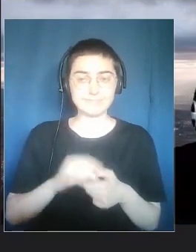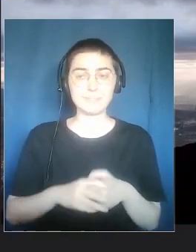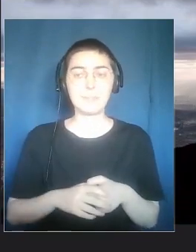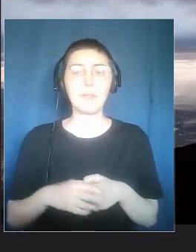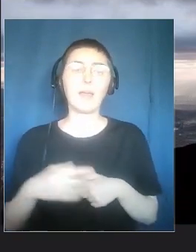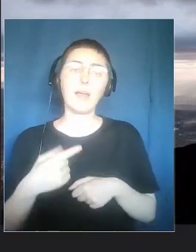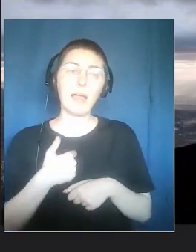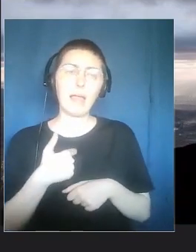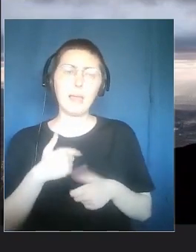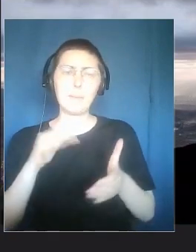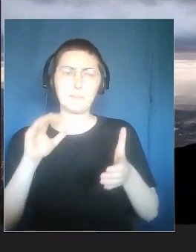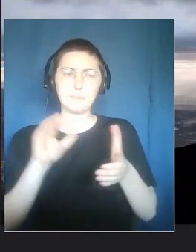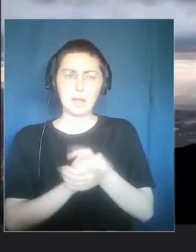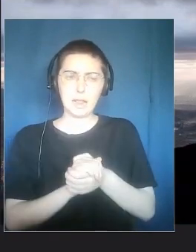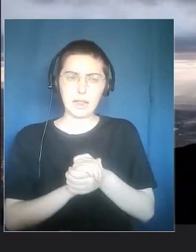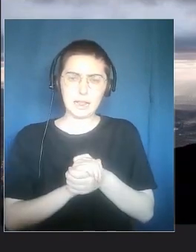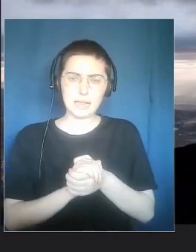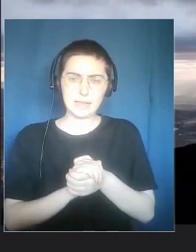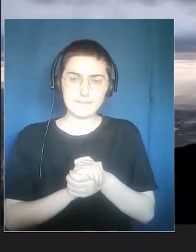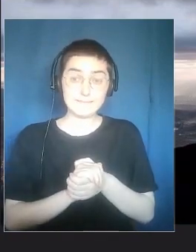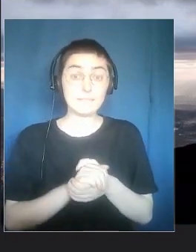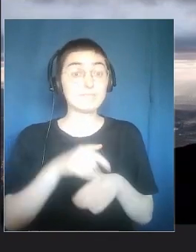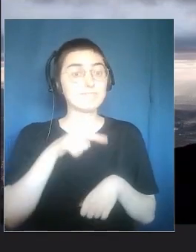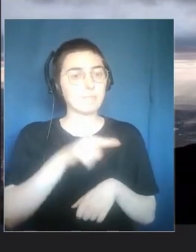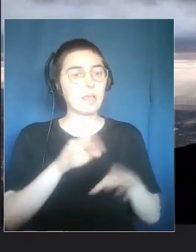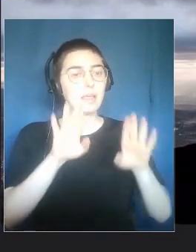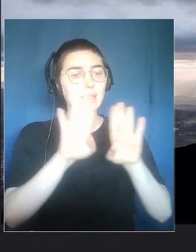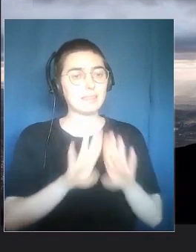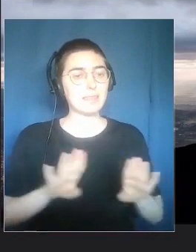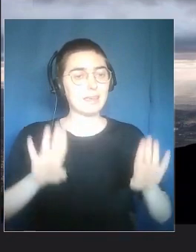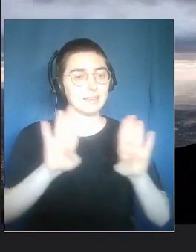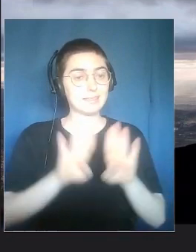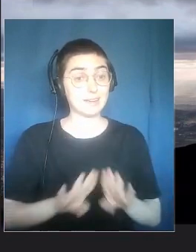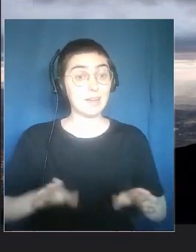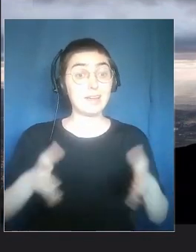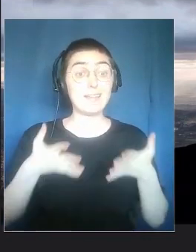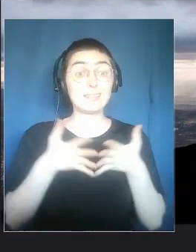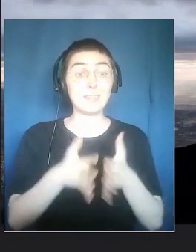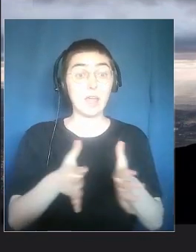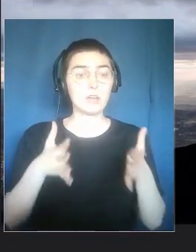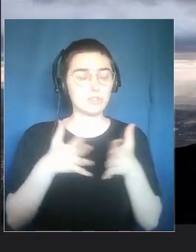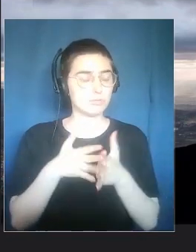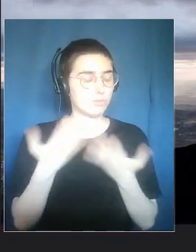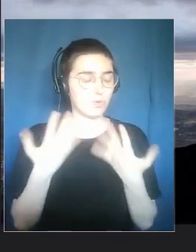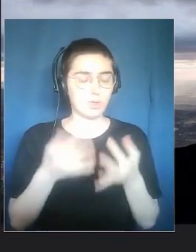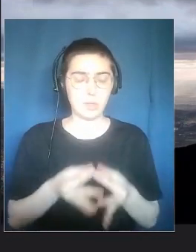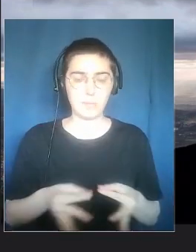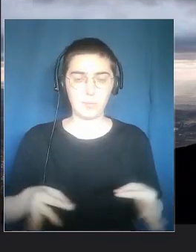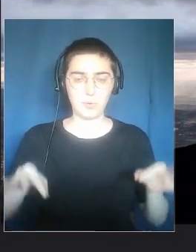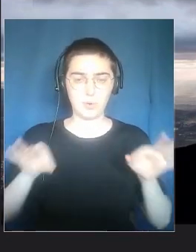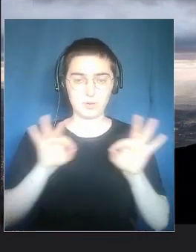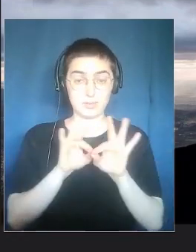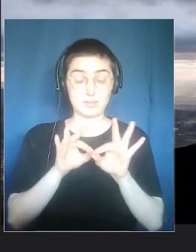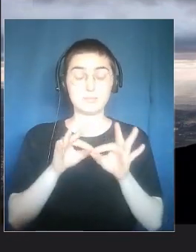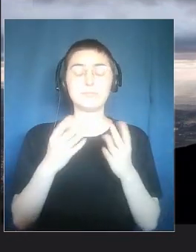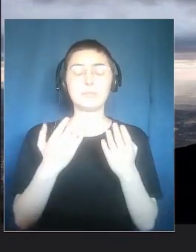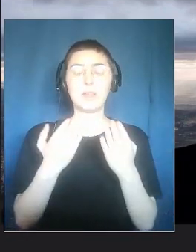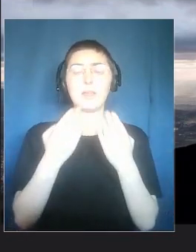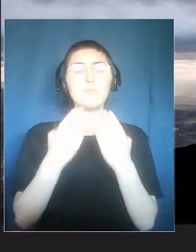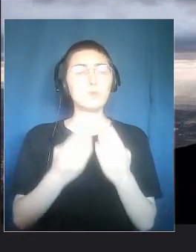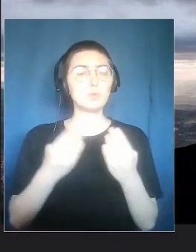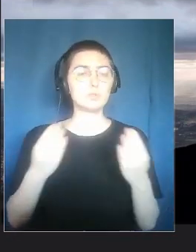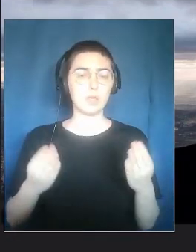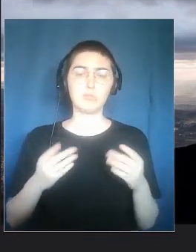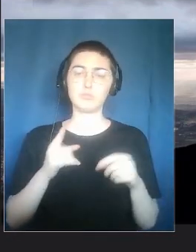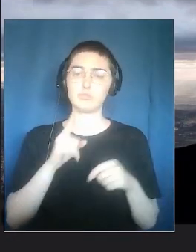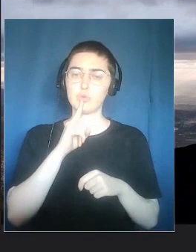part. And I think this narrative and theatre reflection is important.